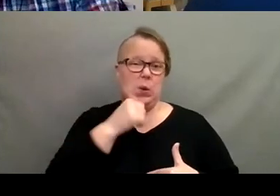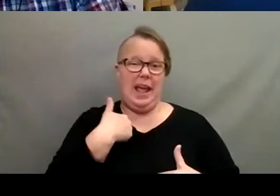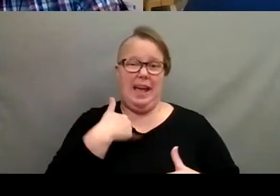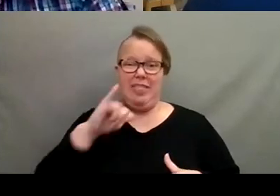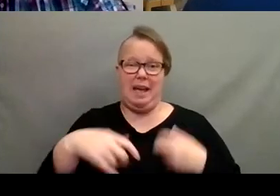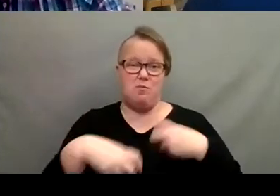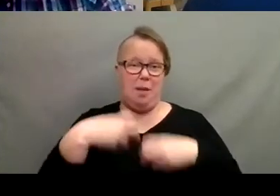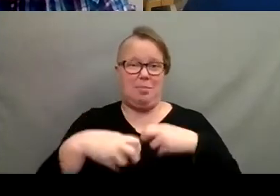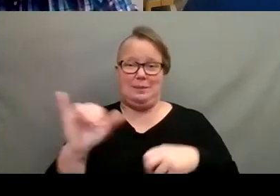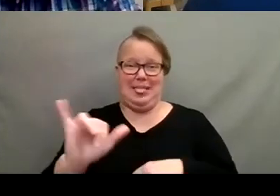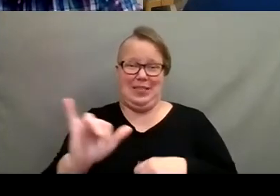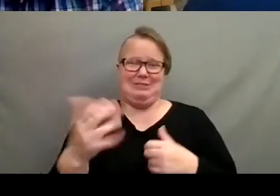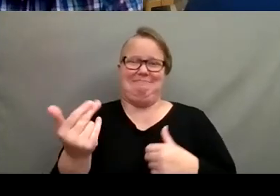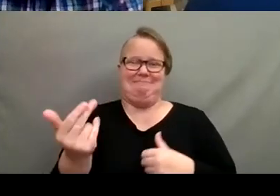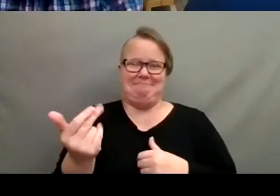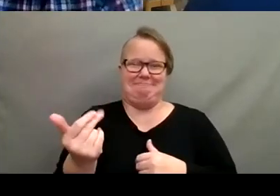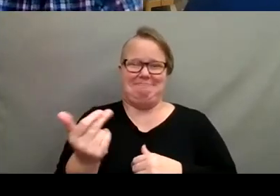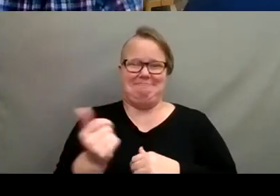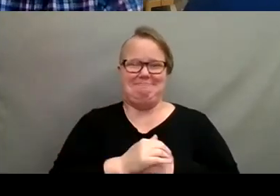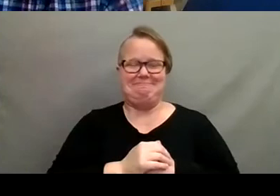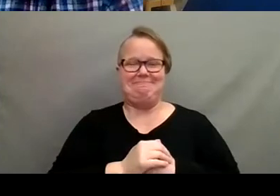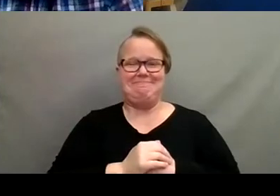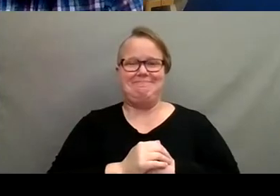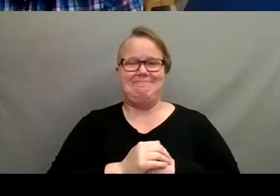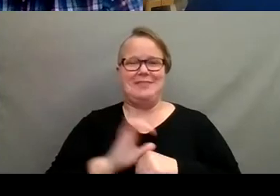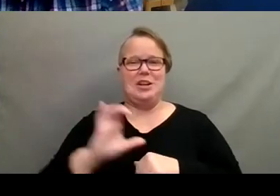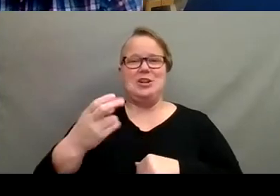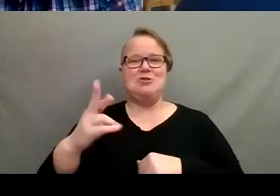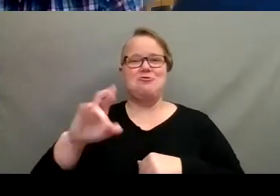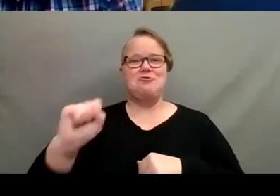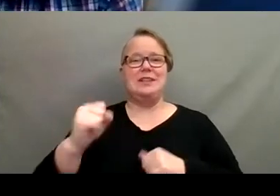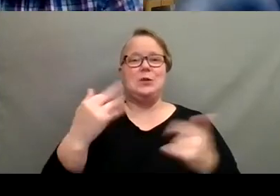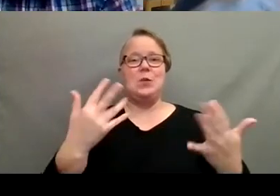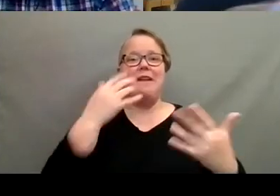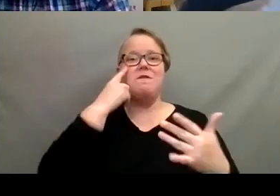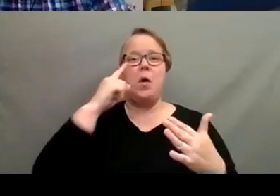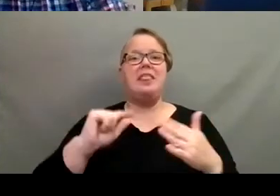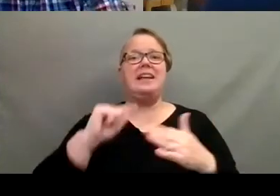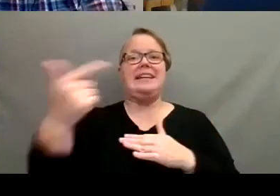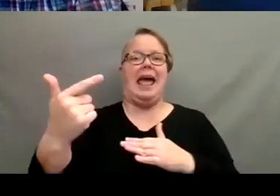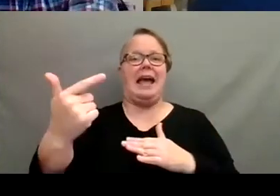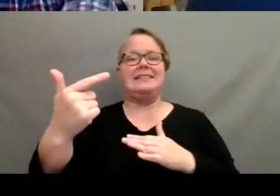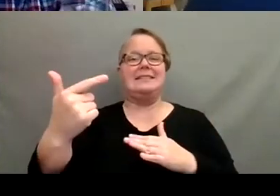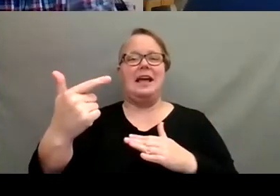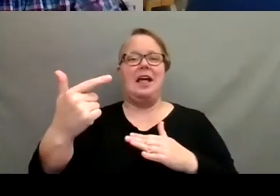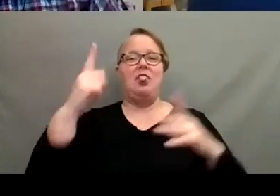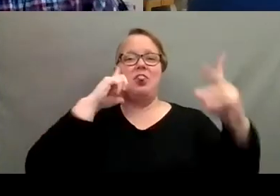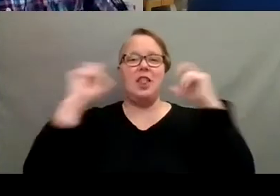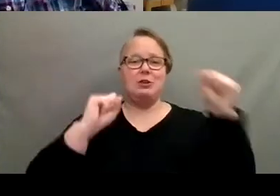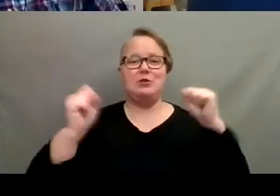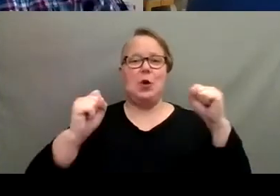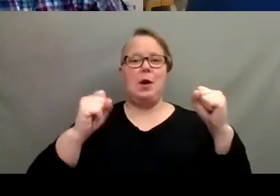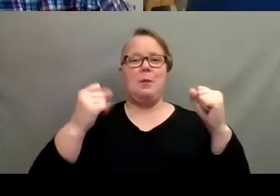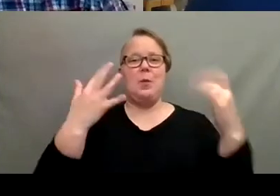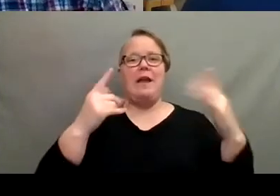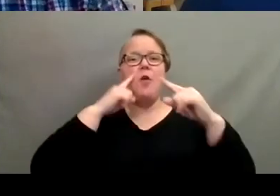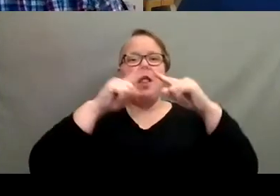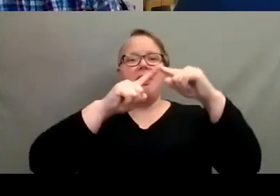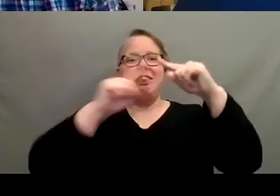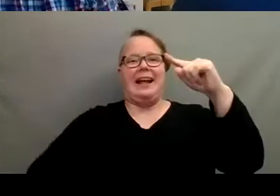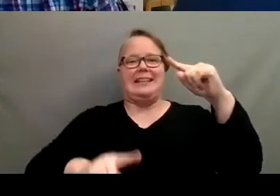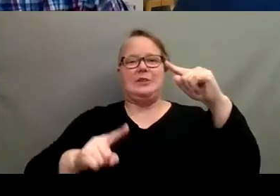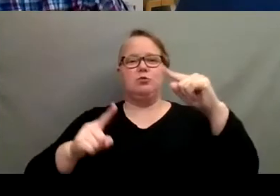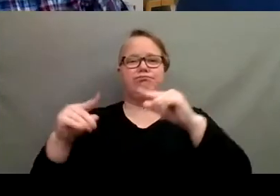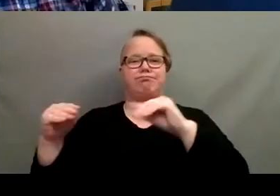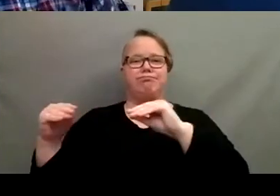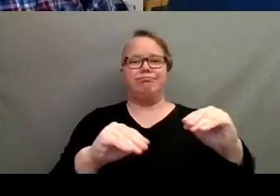much either. Wait for the next thunderstorm and lightning to get the nitrogen to the plants. There you go. That's all you need. That's all you need.